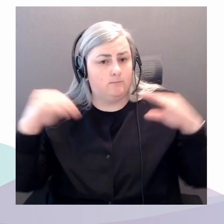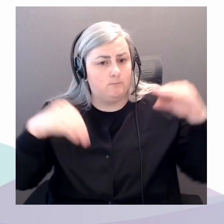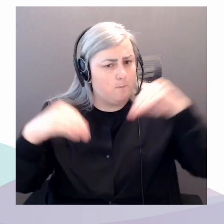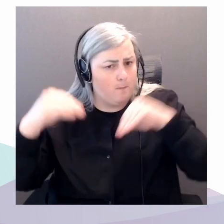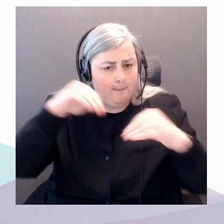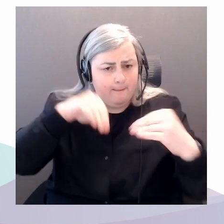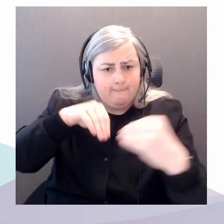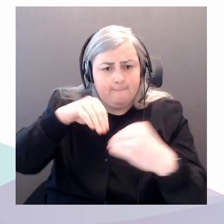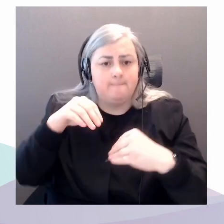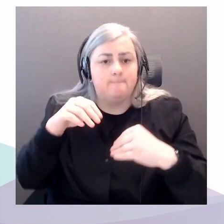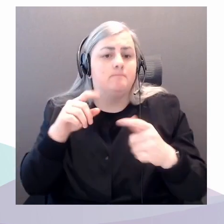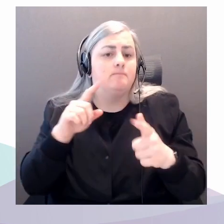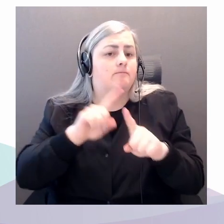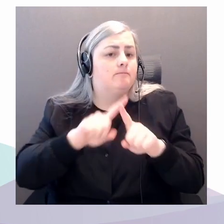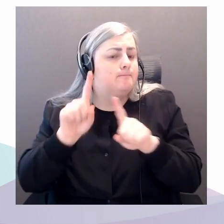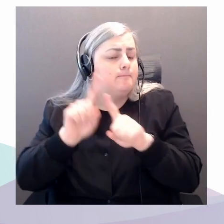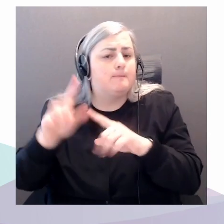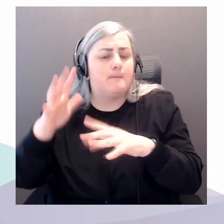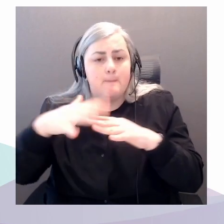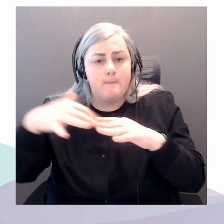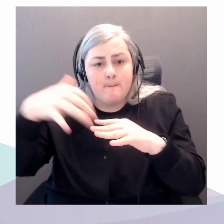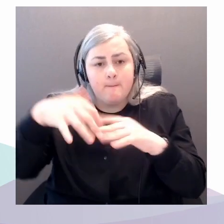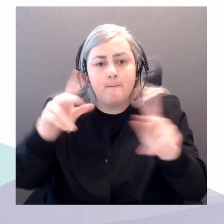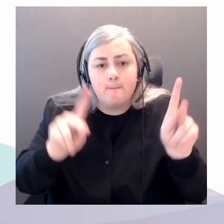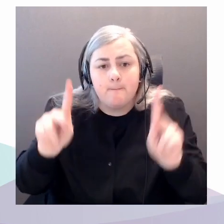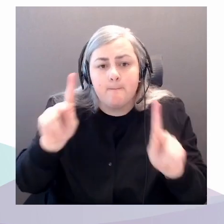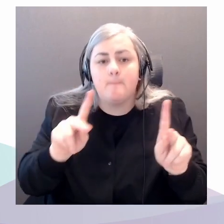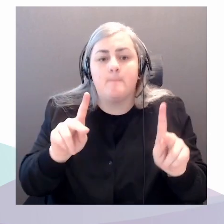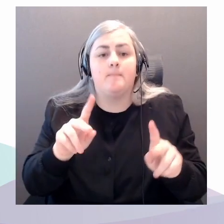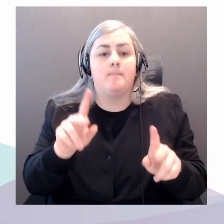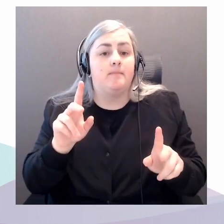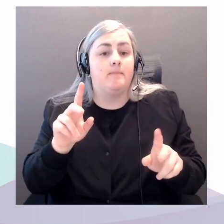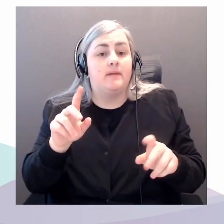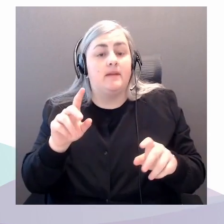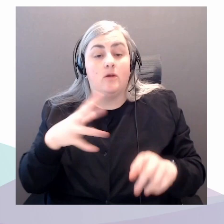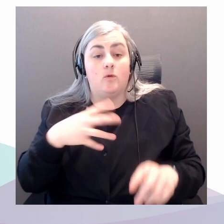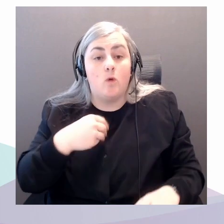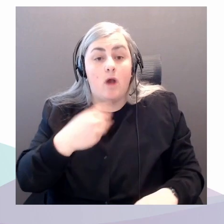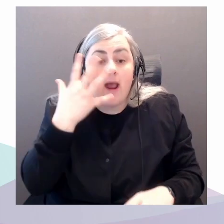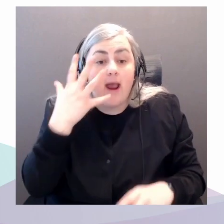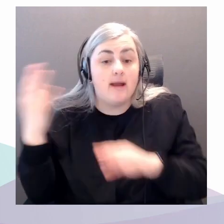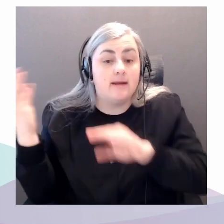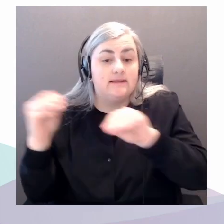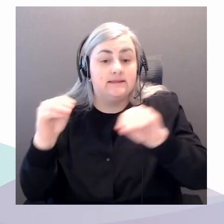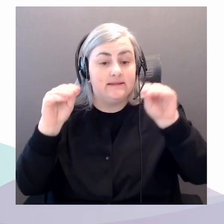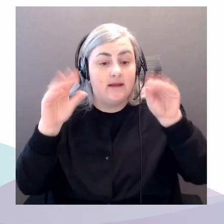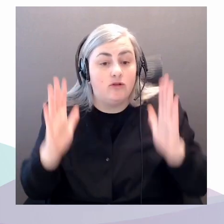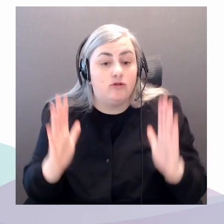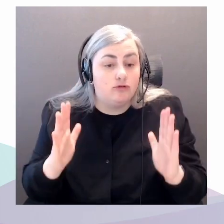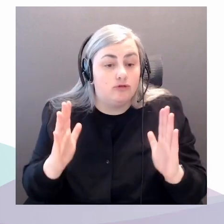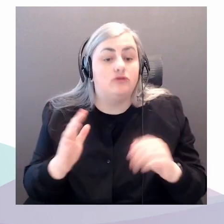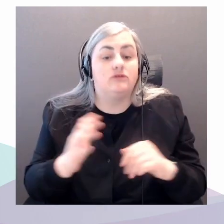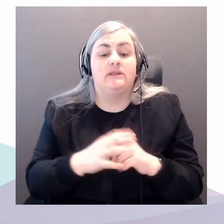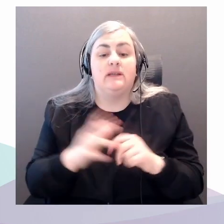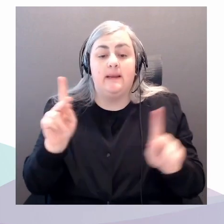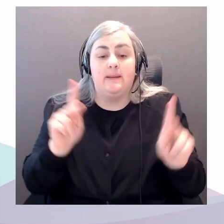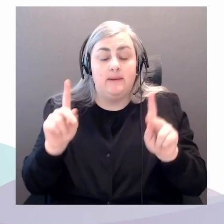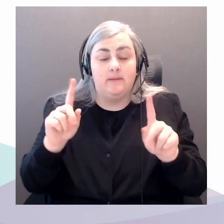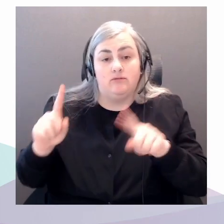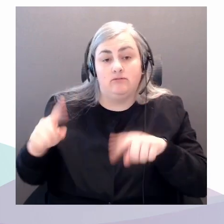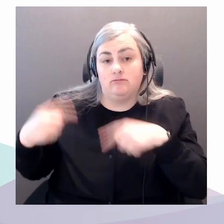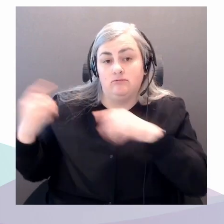from other territories, as well as white settlers and those people who have come here by force or otherwise